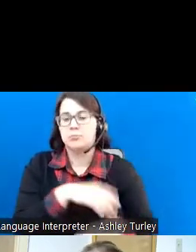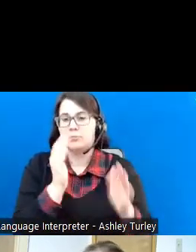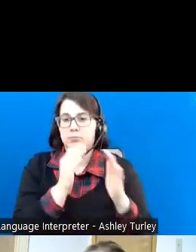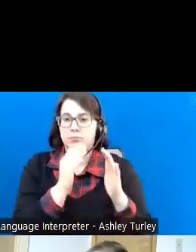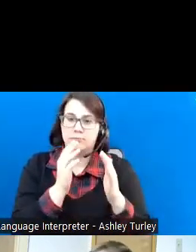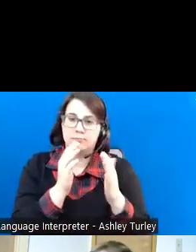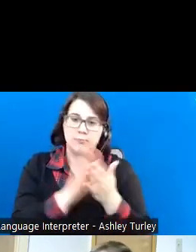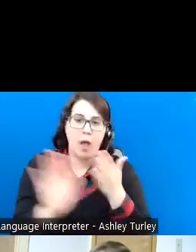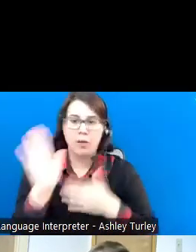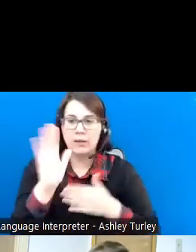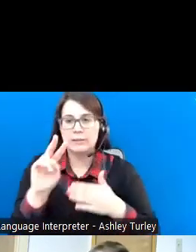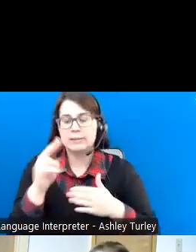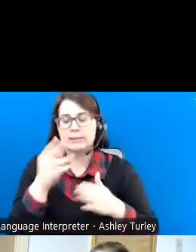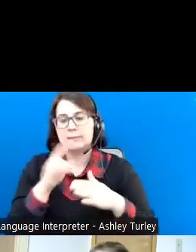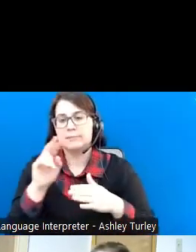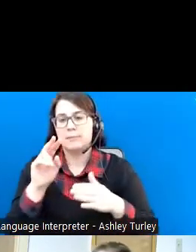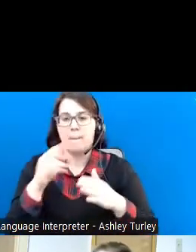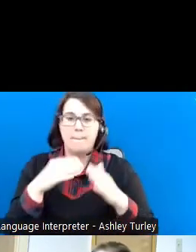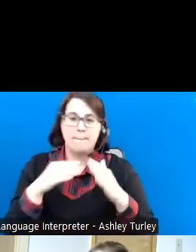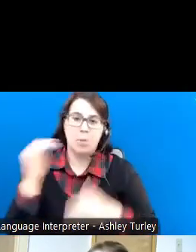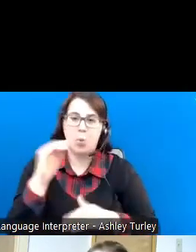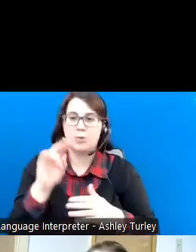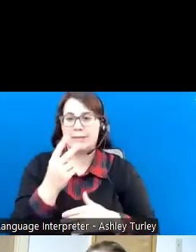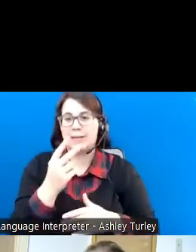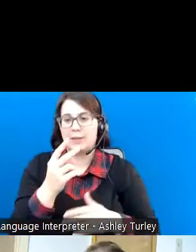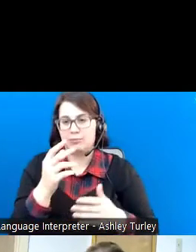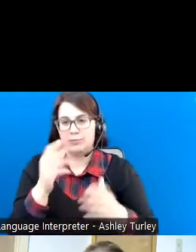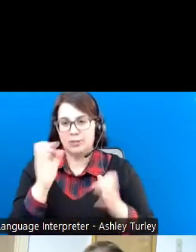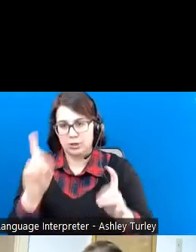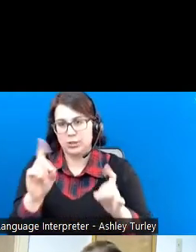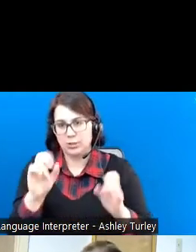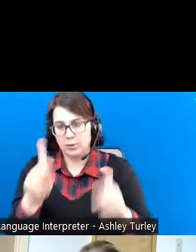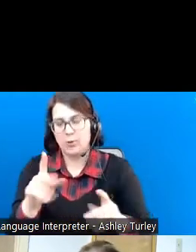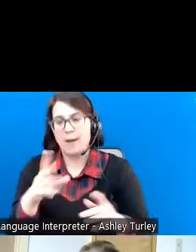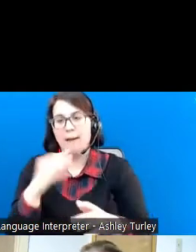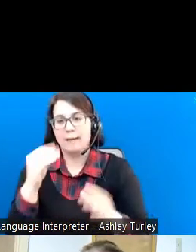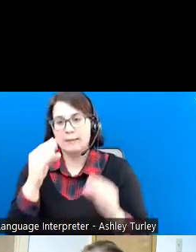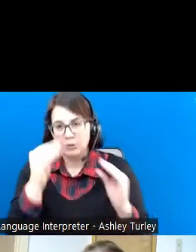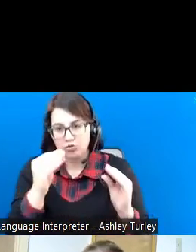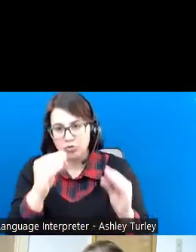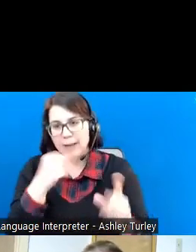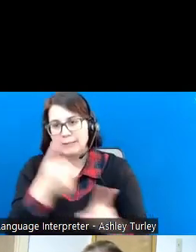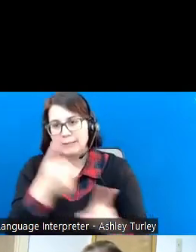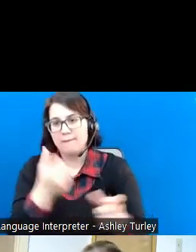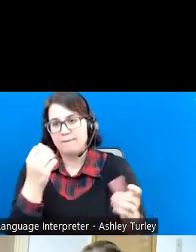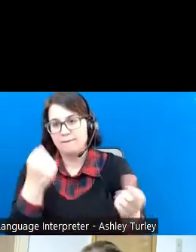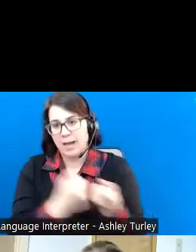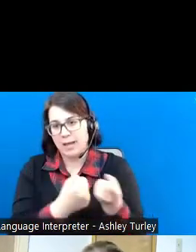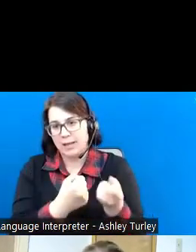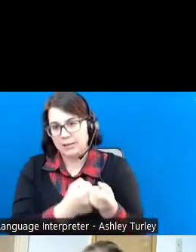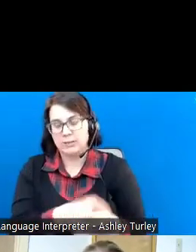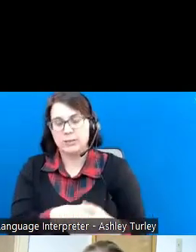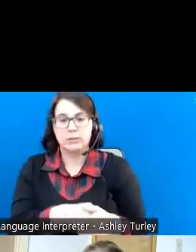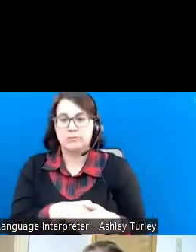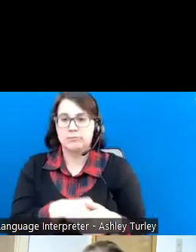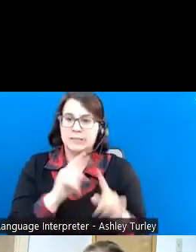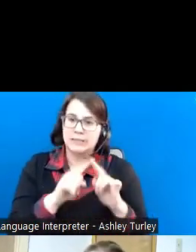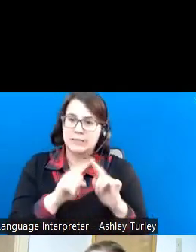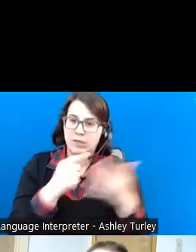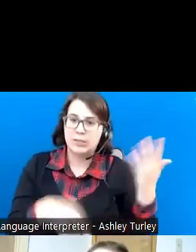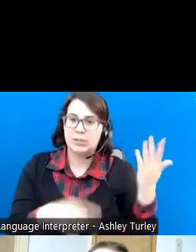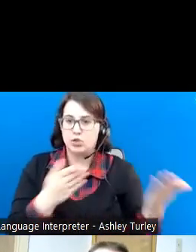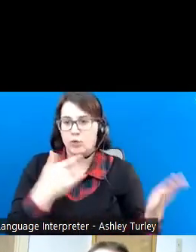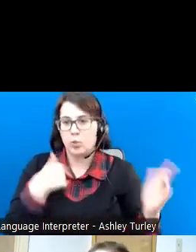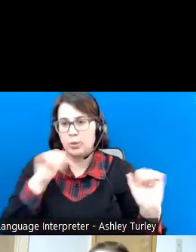opportunities, workplace readiness, and instruction and self-advocacy. So those are just some examples of services that we can and do